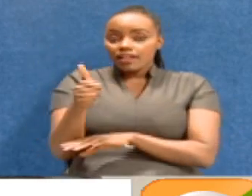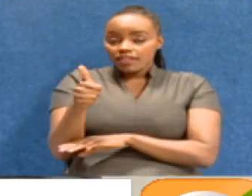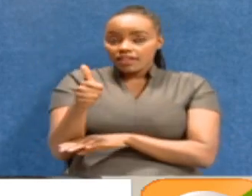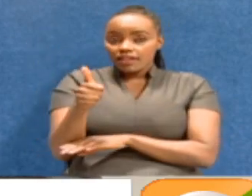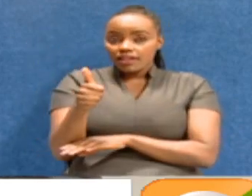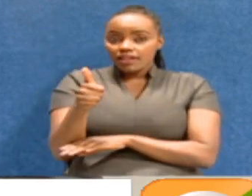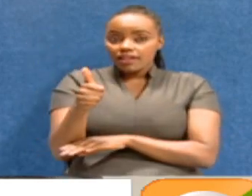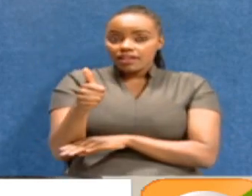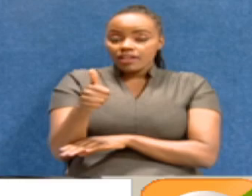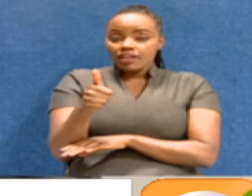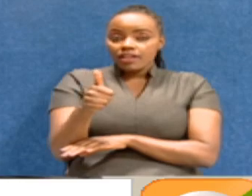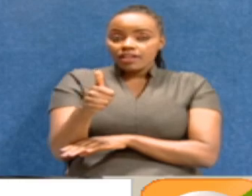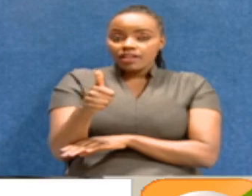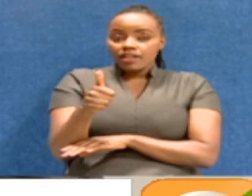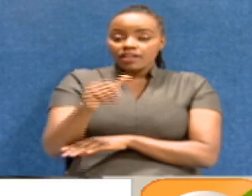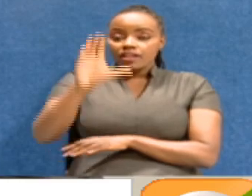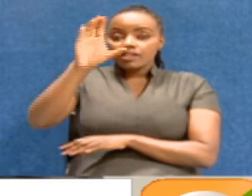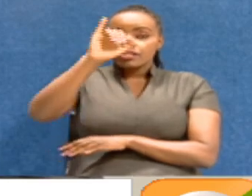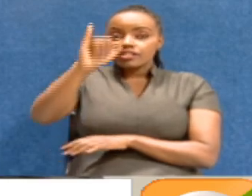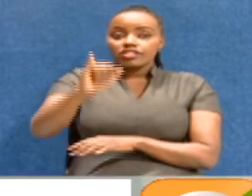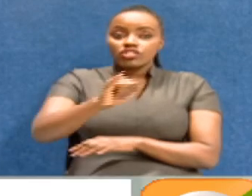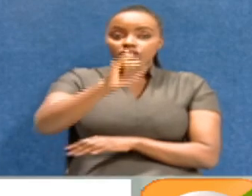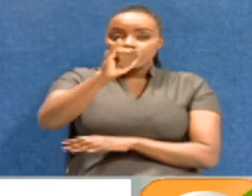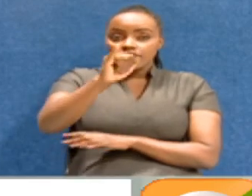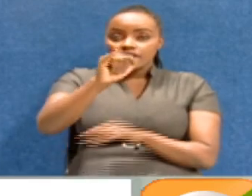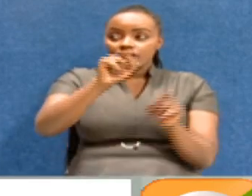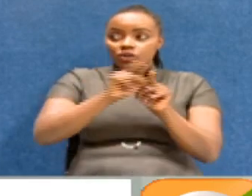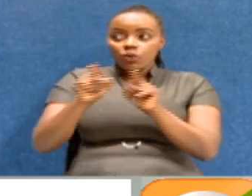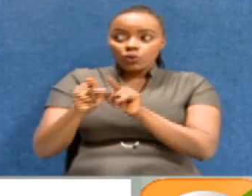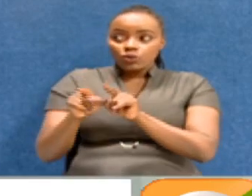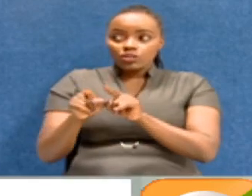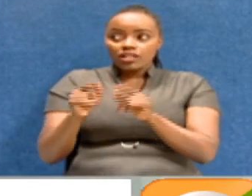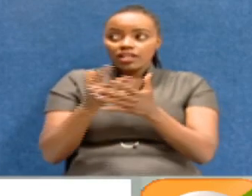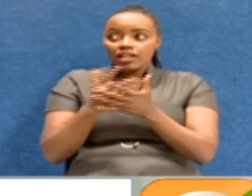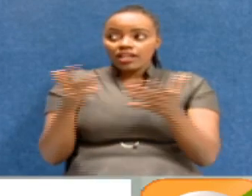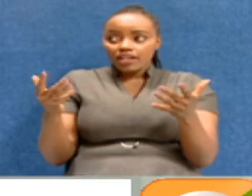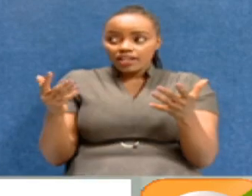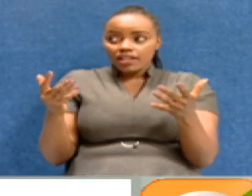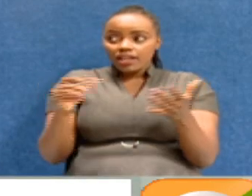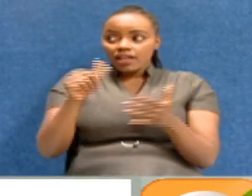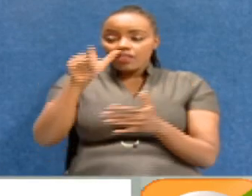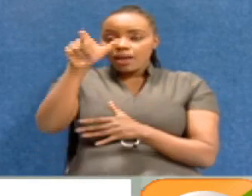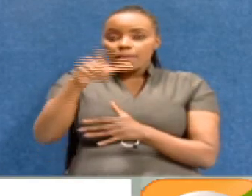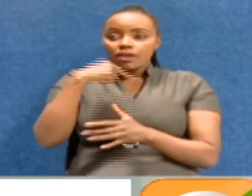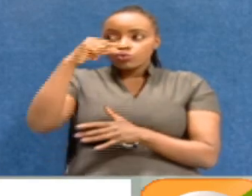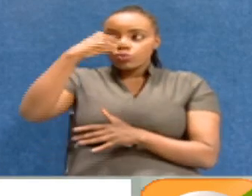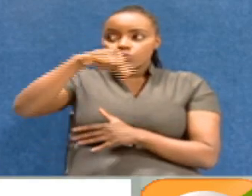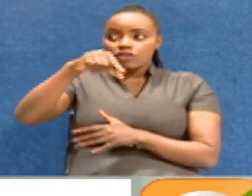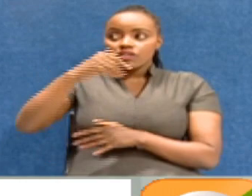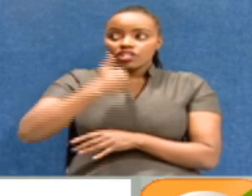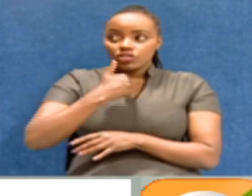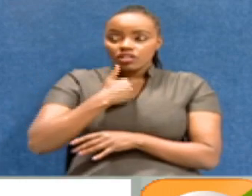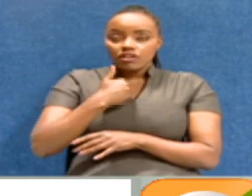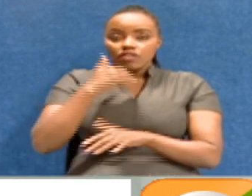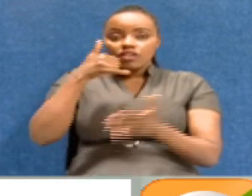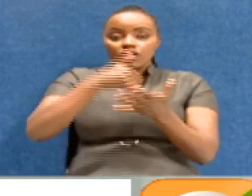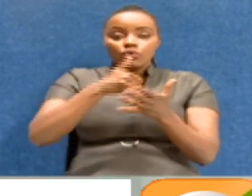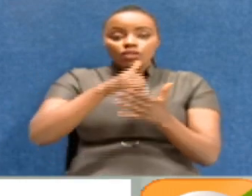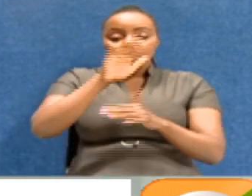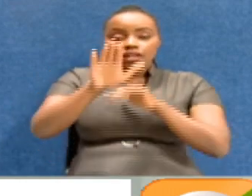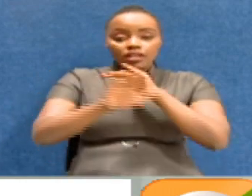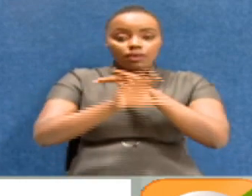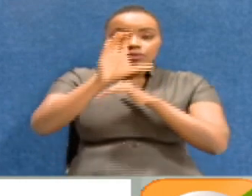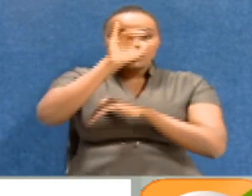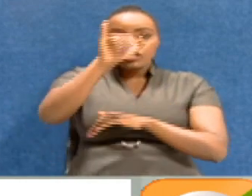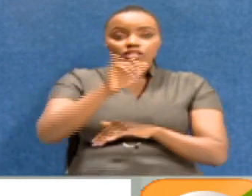justice, chief justice. And any person who is qualified, including the deputy chief justice,